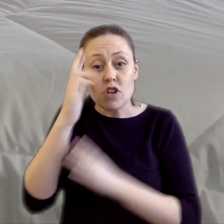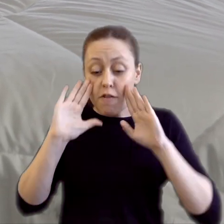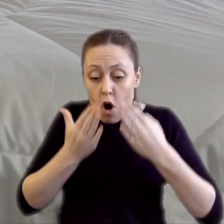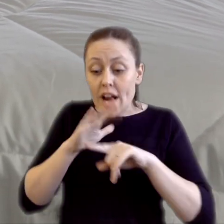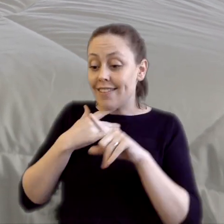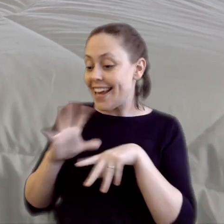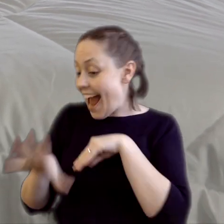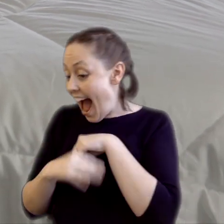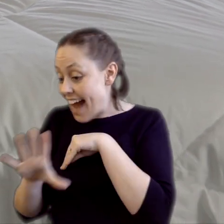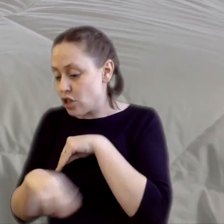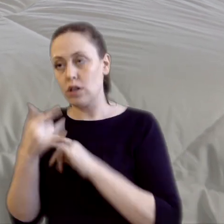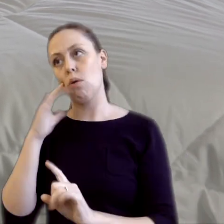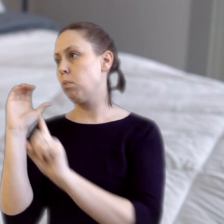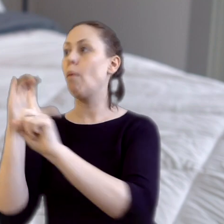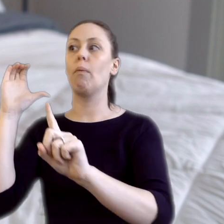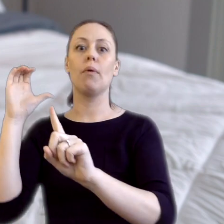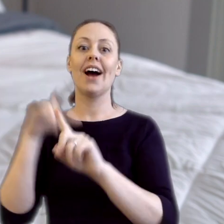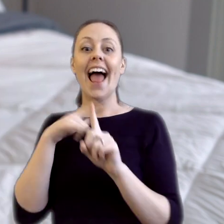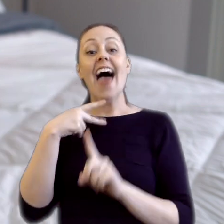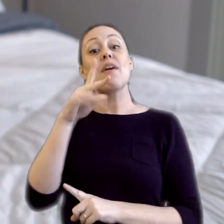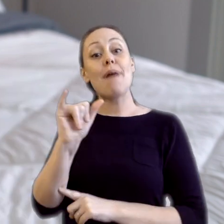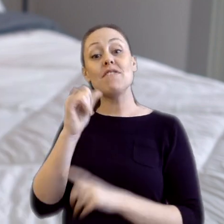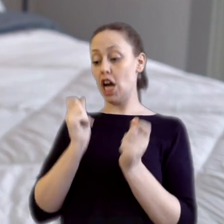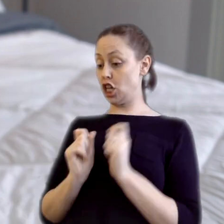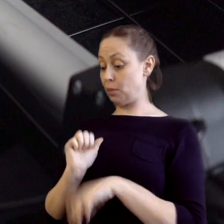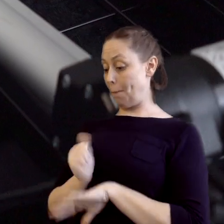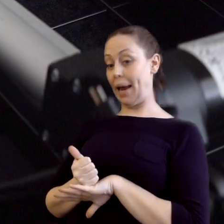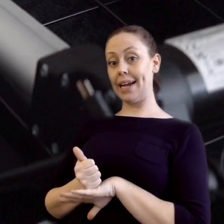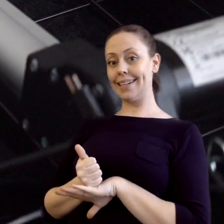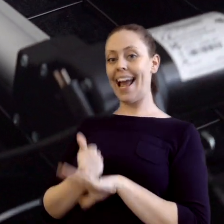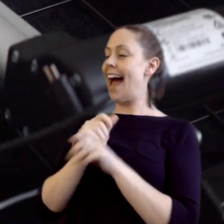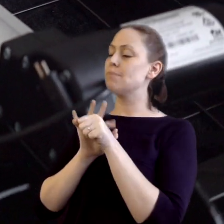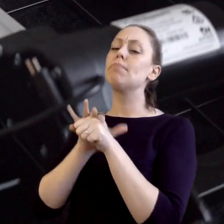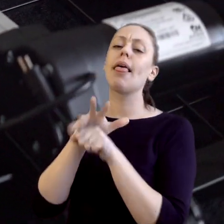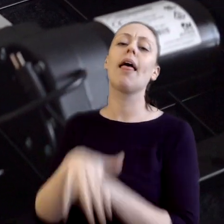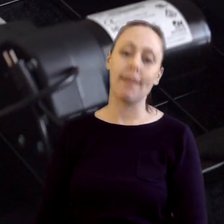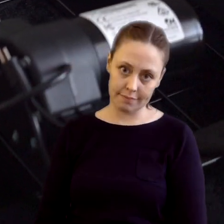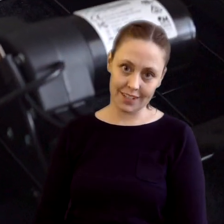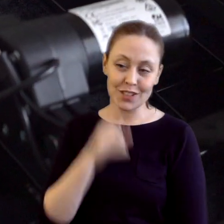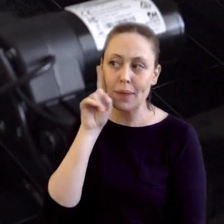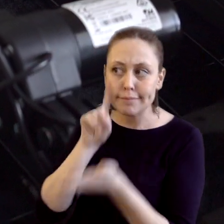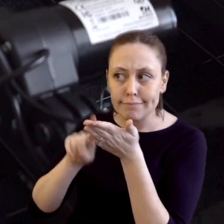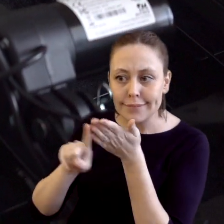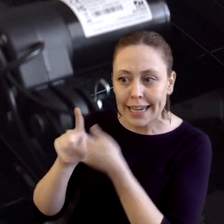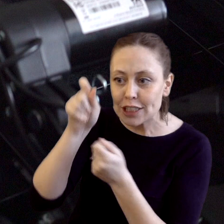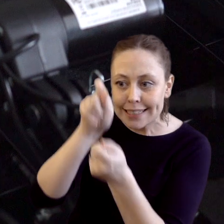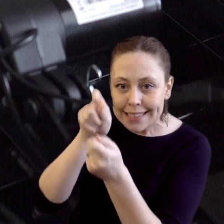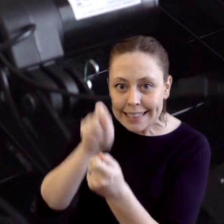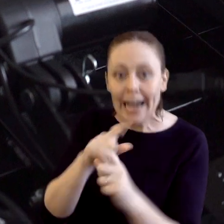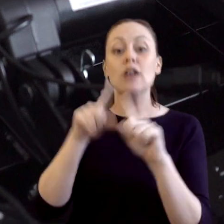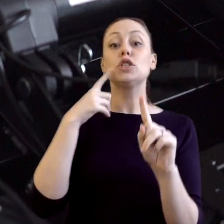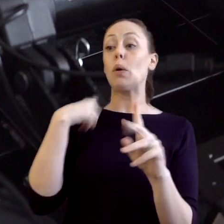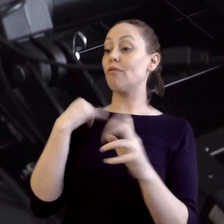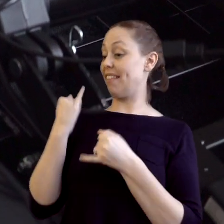extras are the cherry on top. And the puffy adjustable base has plenty. So let's dig into the details. So first